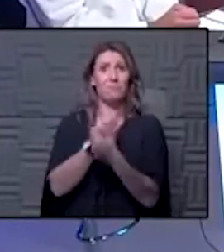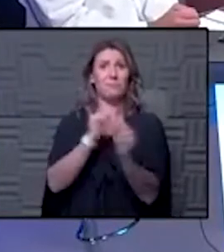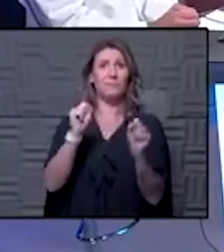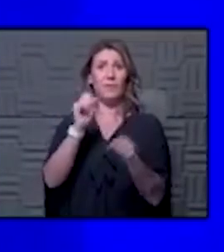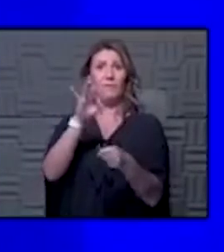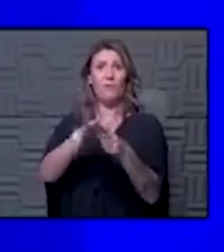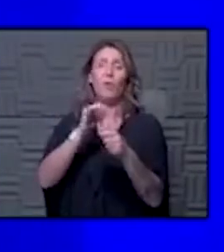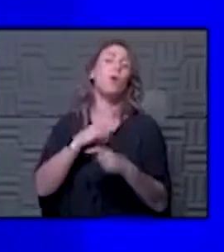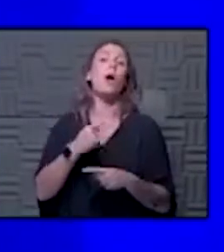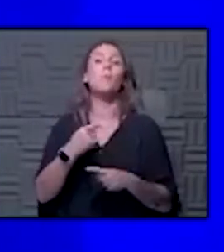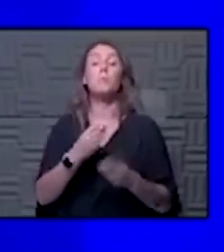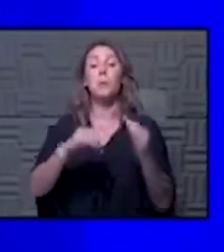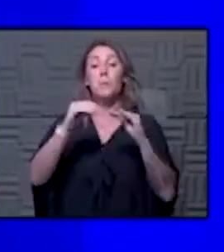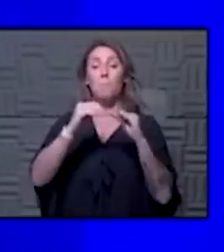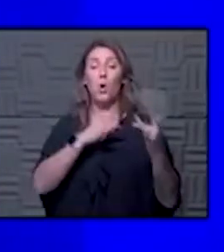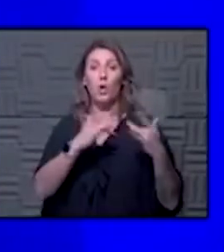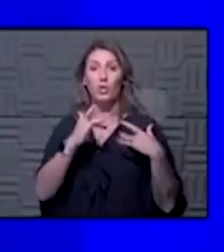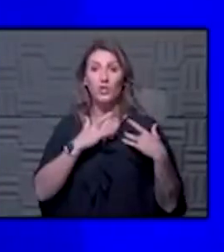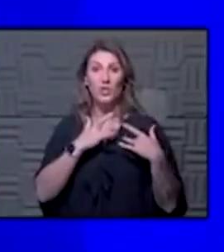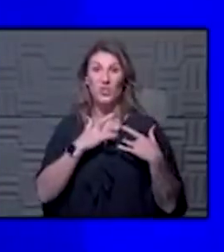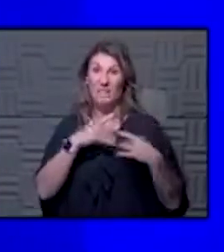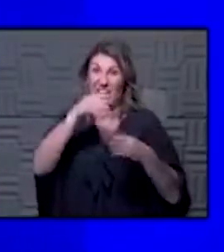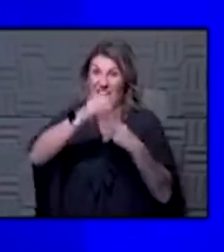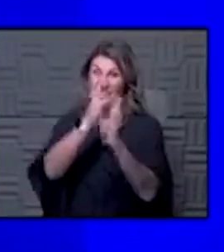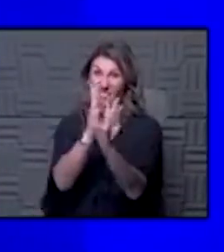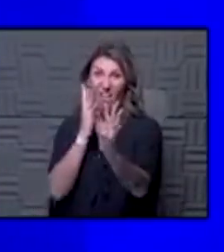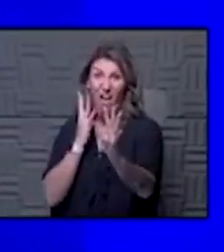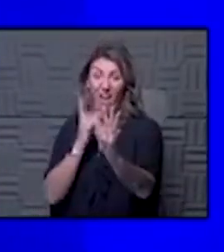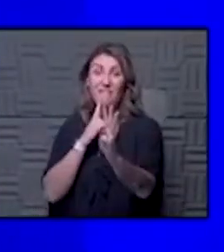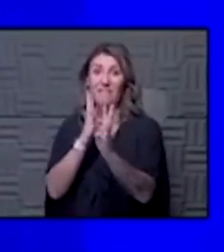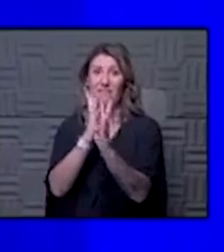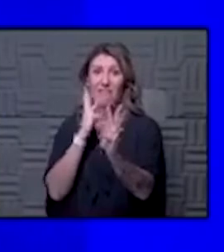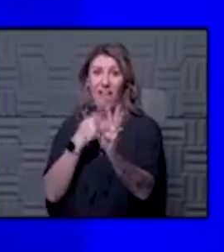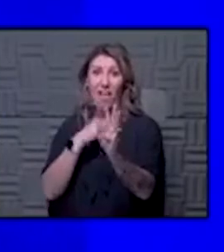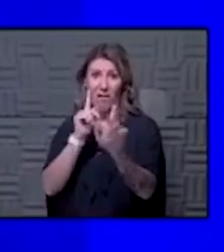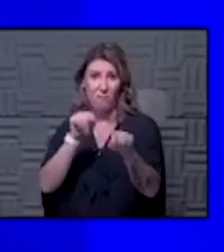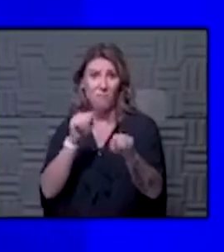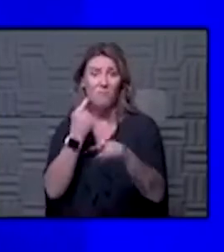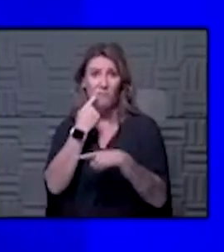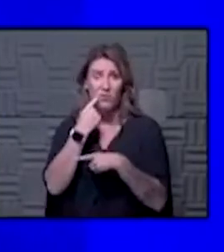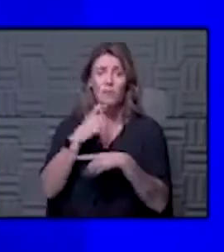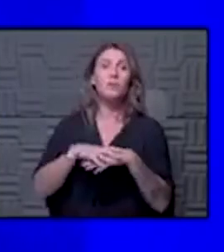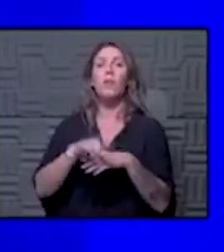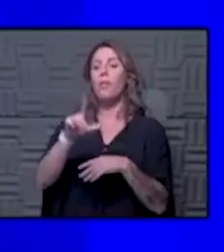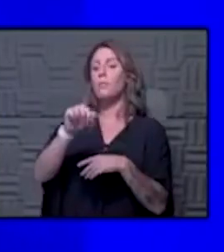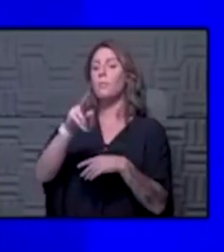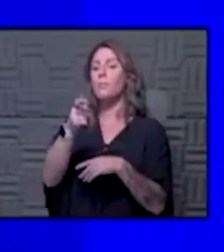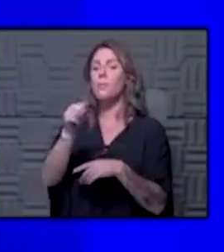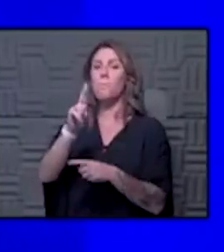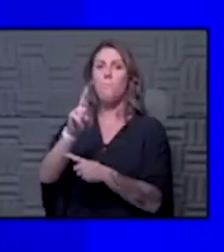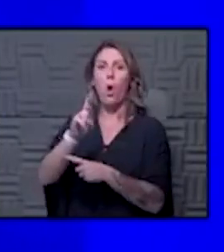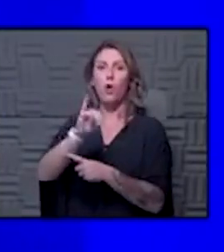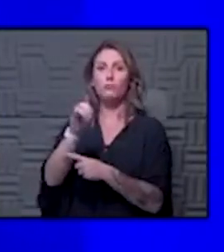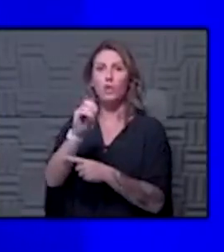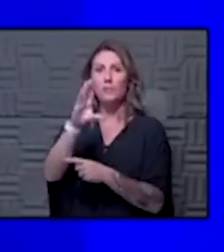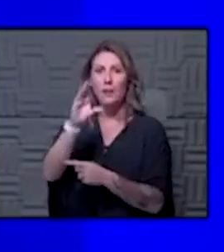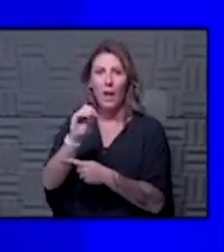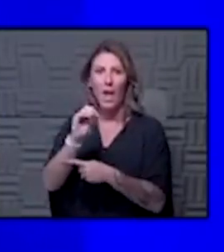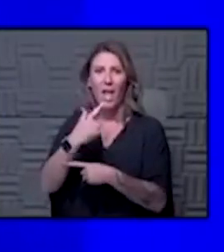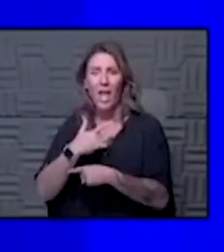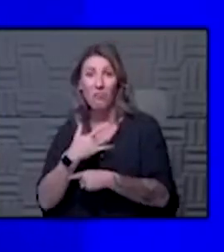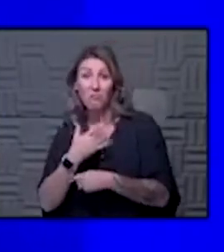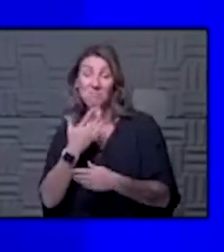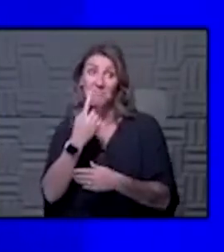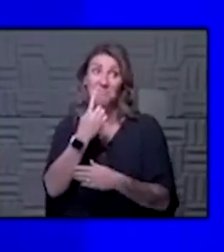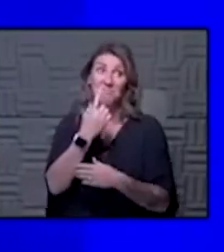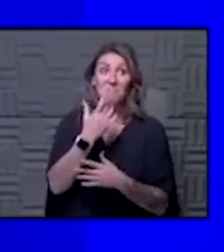would certainly be more concerned about just being in the line. So the line that I went to I was down on Lamar in Johnson County. I thought it was